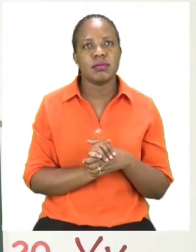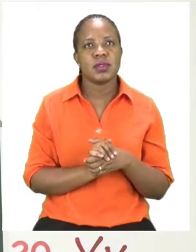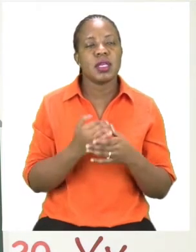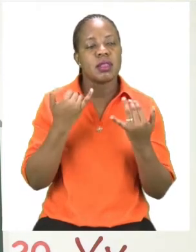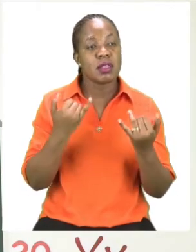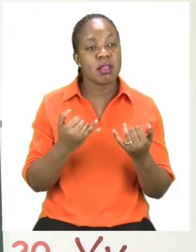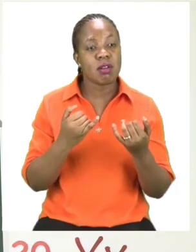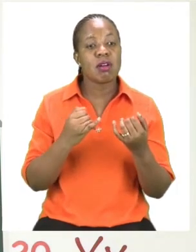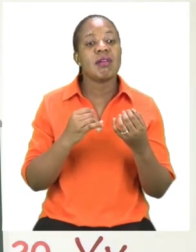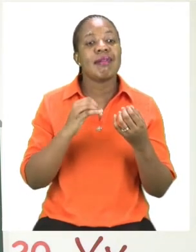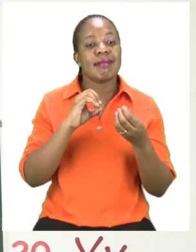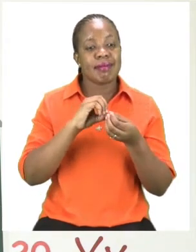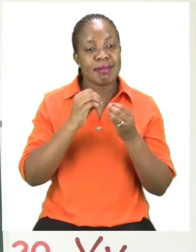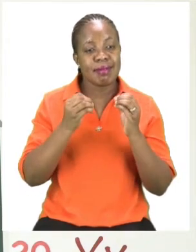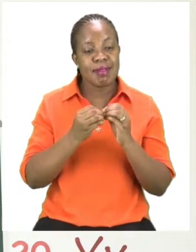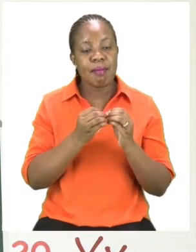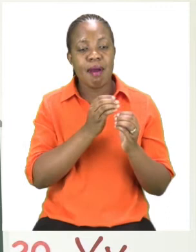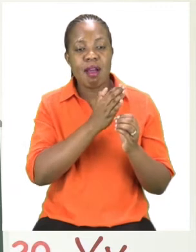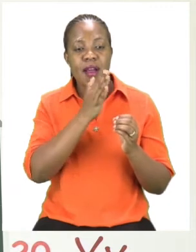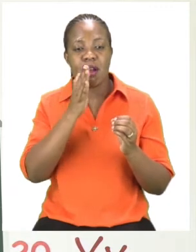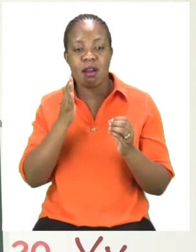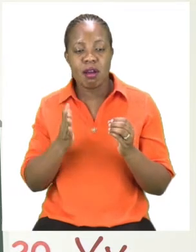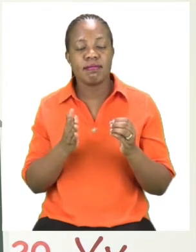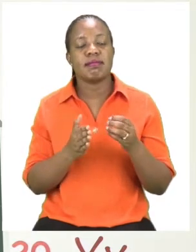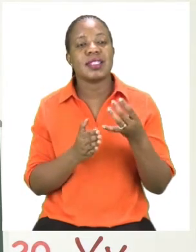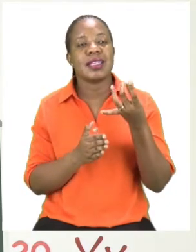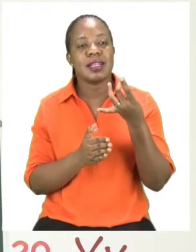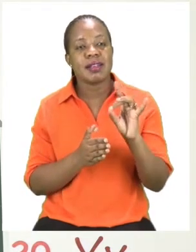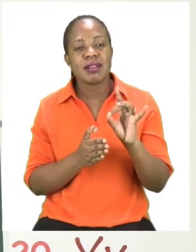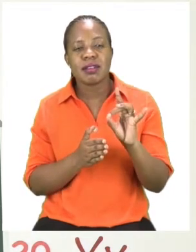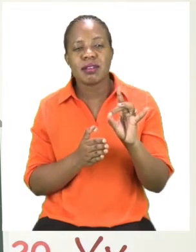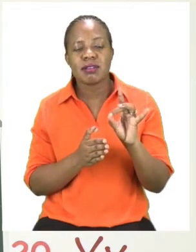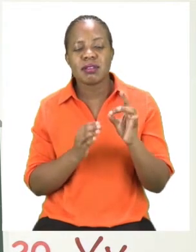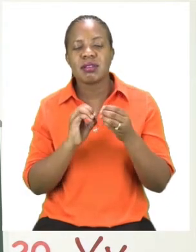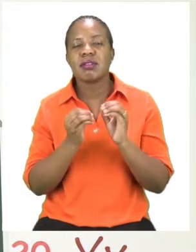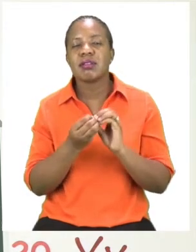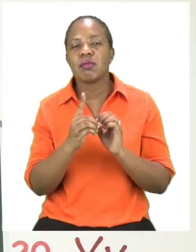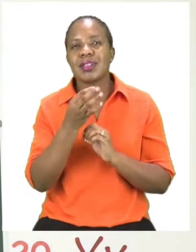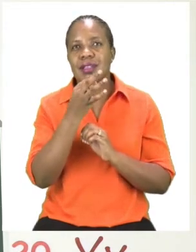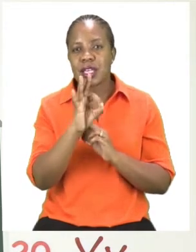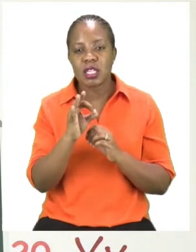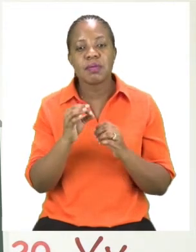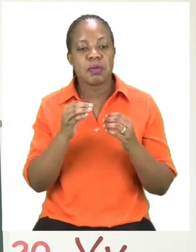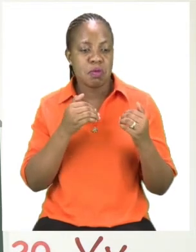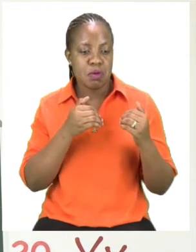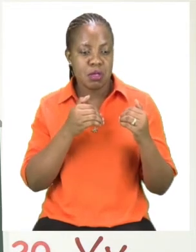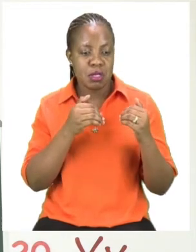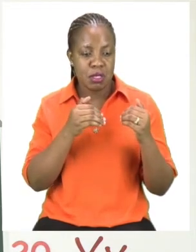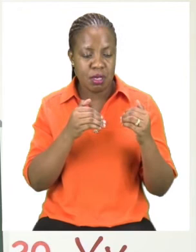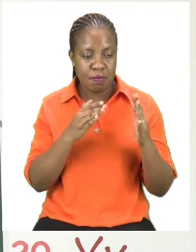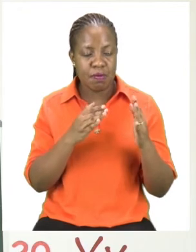is nine. So we are going to start at nine. Make sure you cross out your sticks